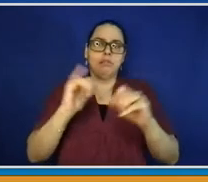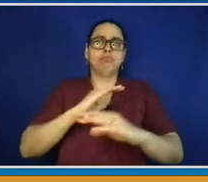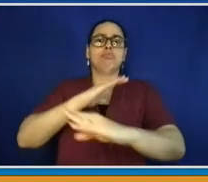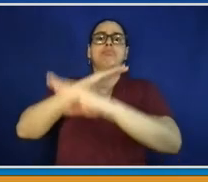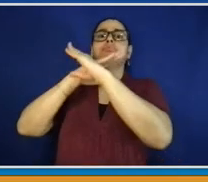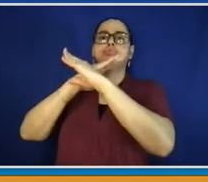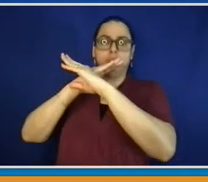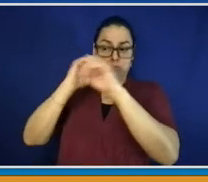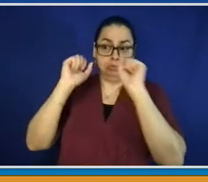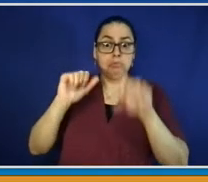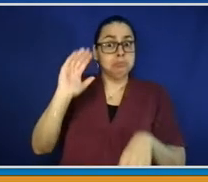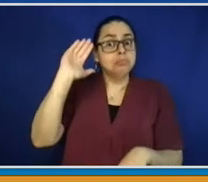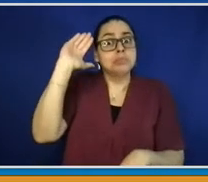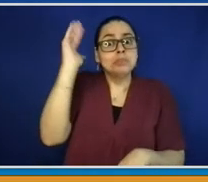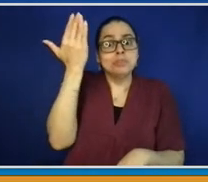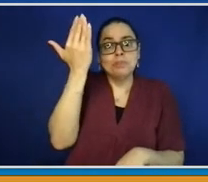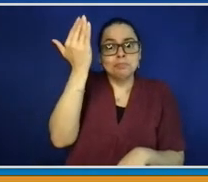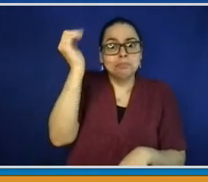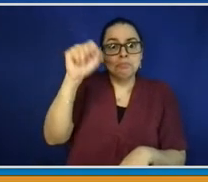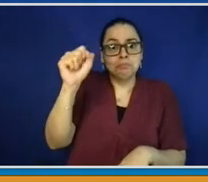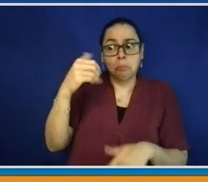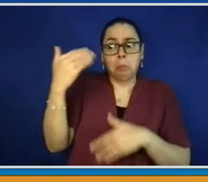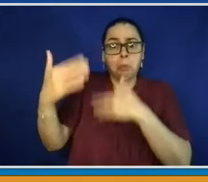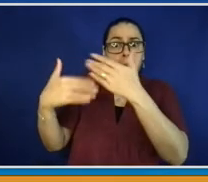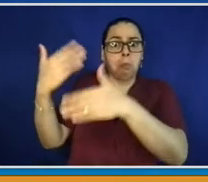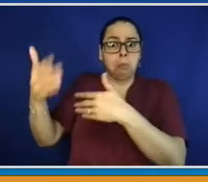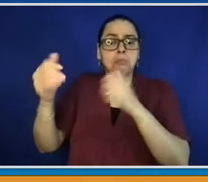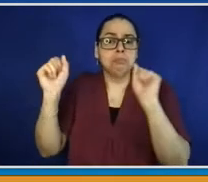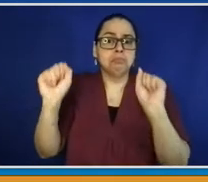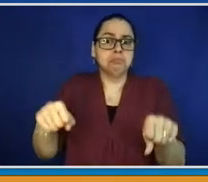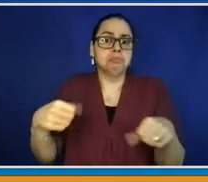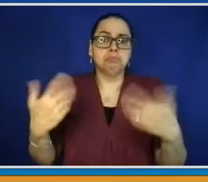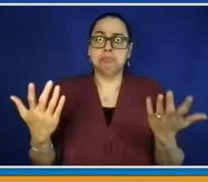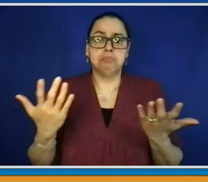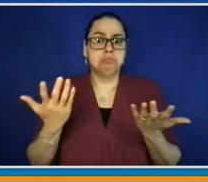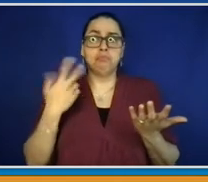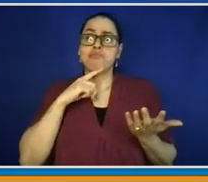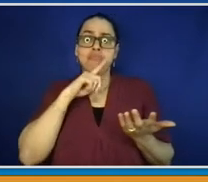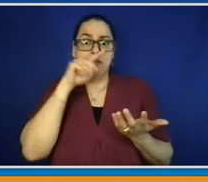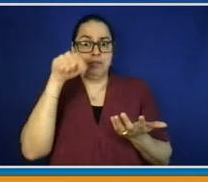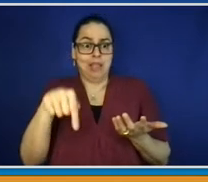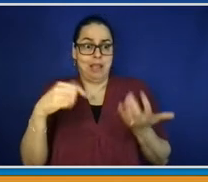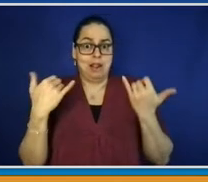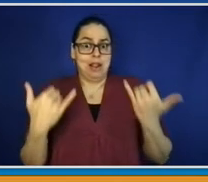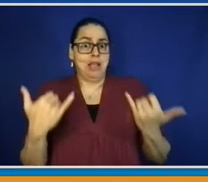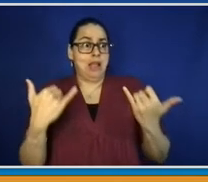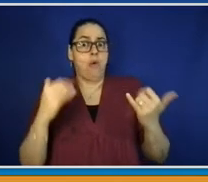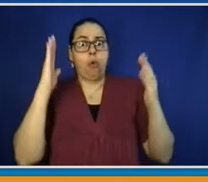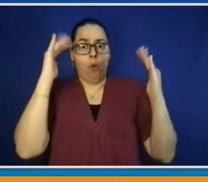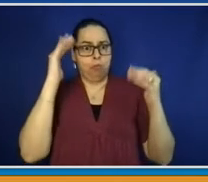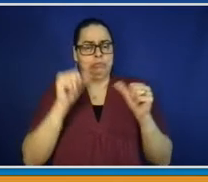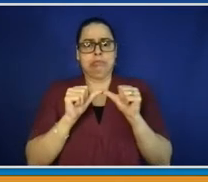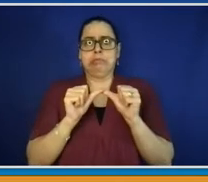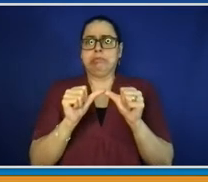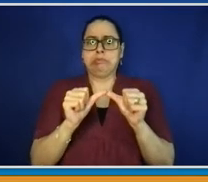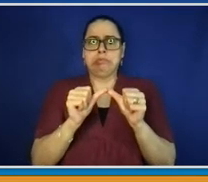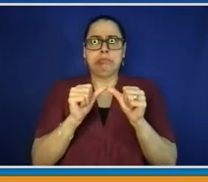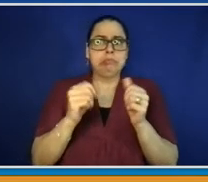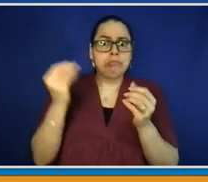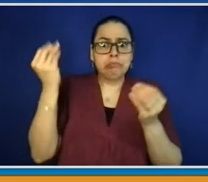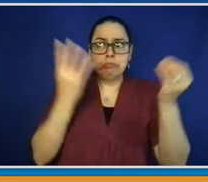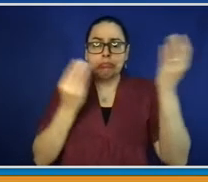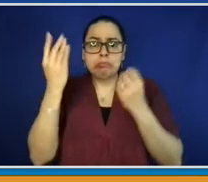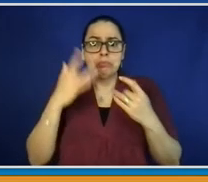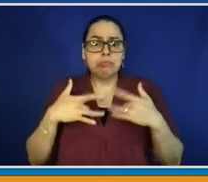if we have 12 out of 3,000, we think that's a good sign. We hope that will be to continue the good news that we have. So we have good news in other areas of public